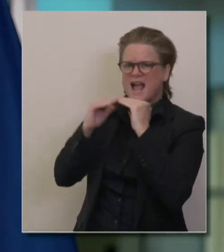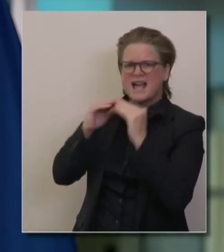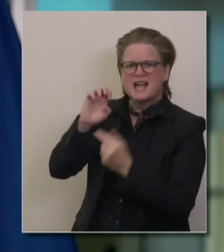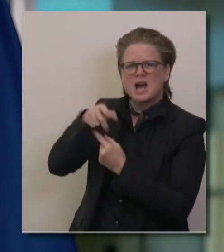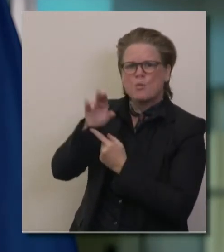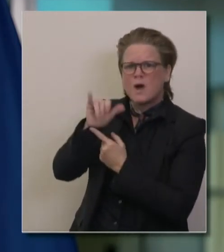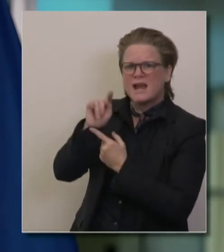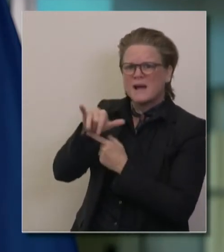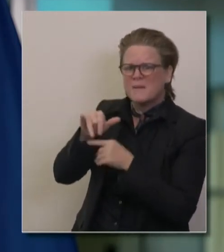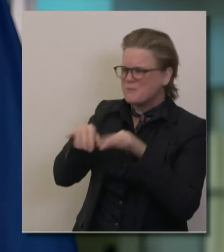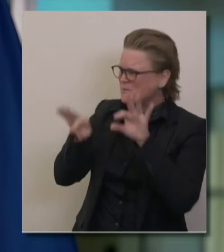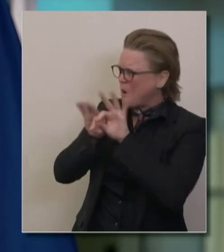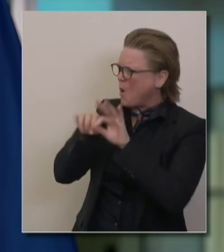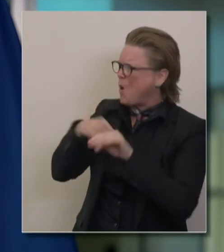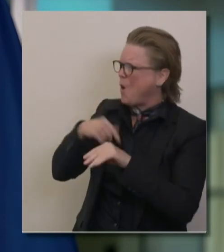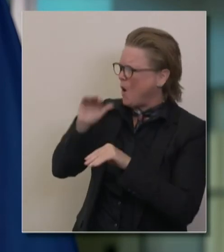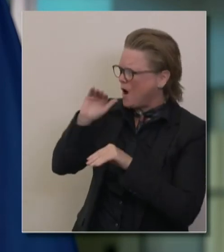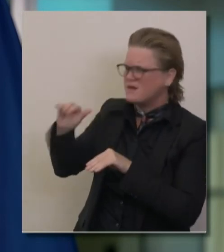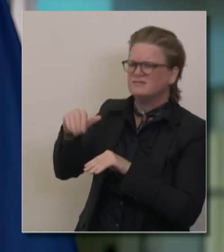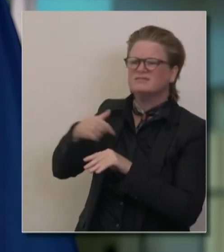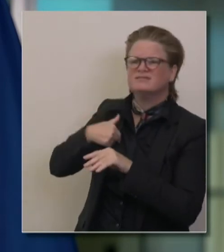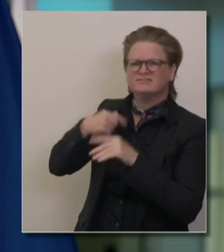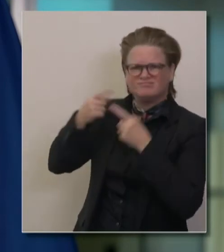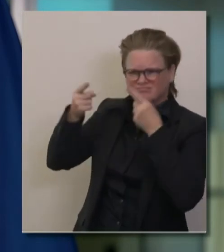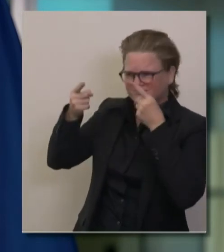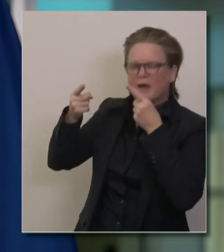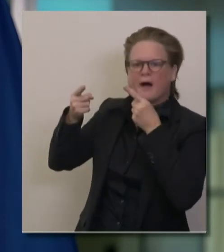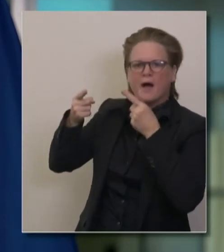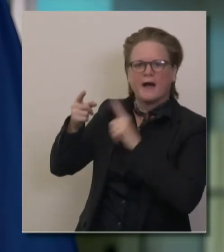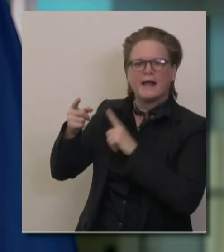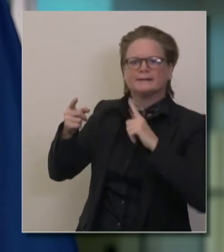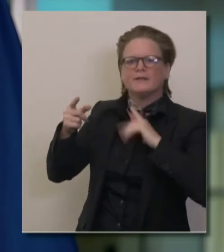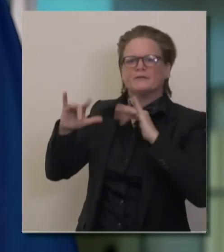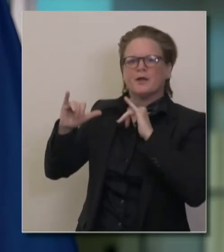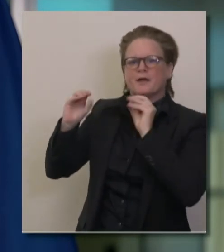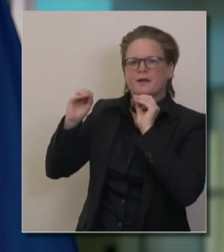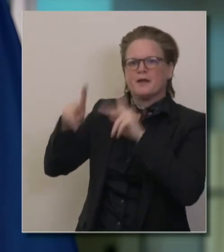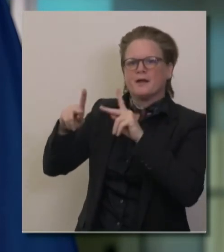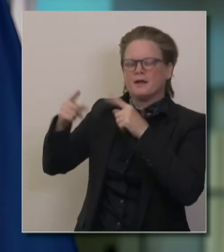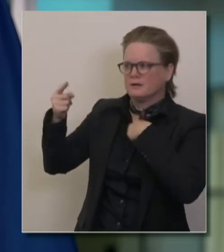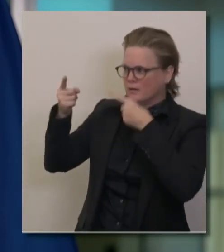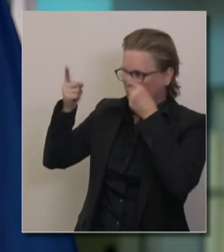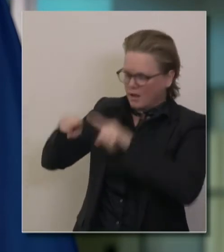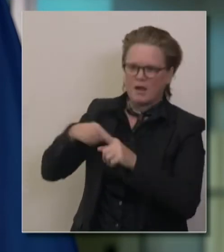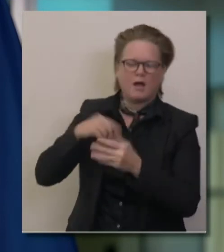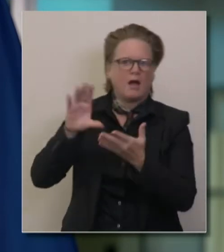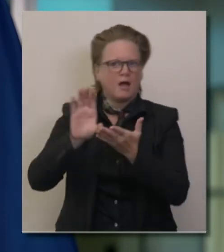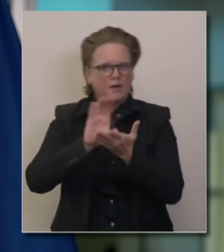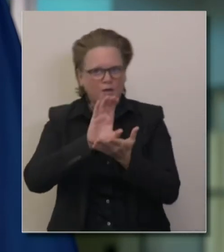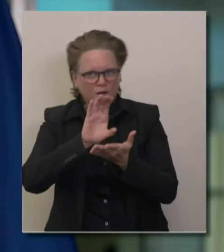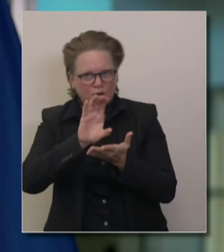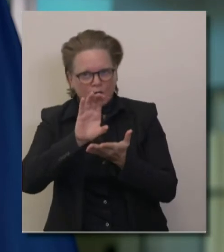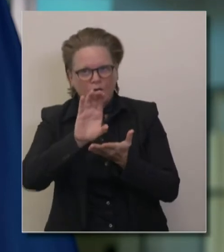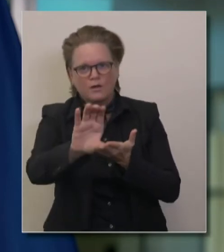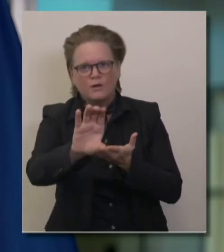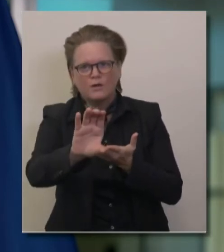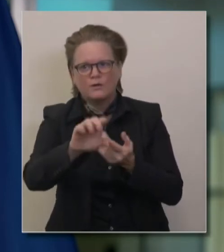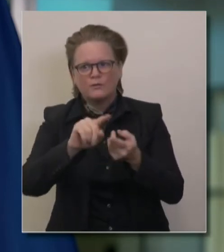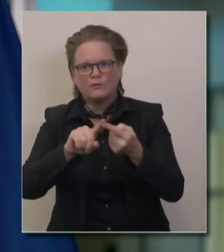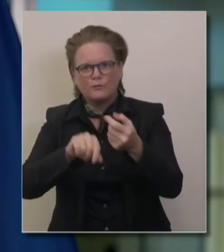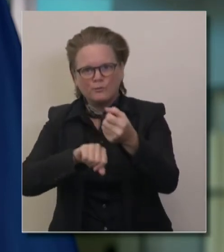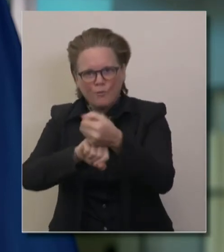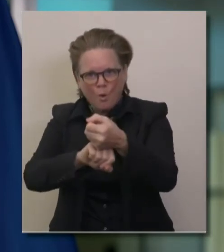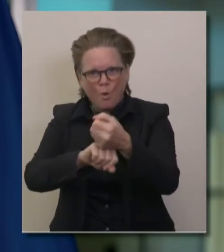to work with the legislature to land where we had hoped. We provided two months of PPE. We worked on